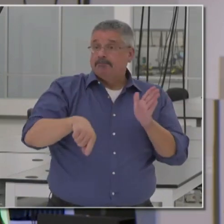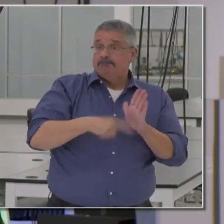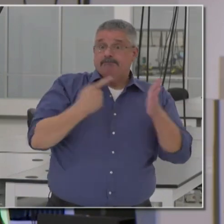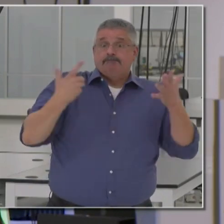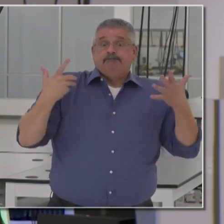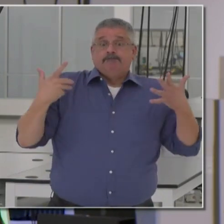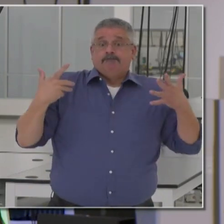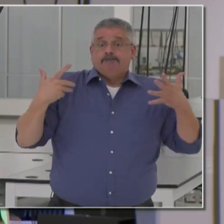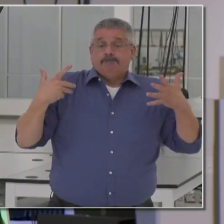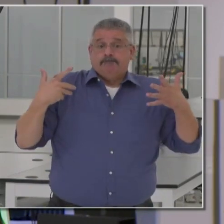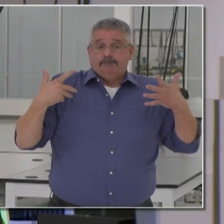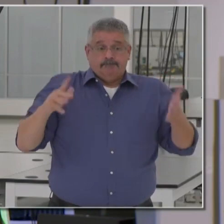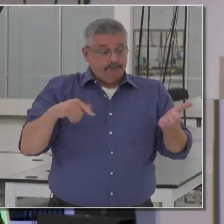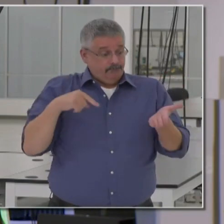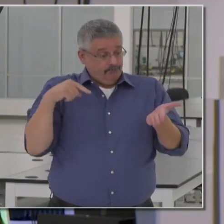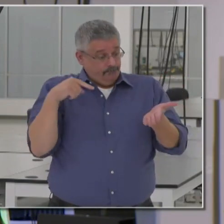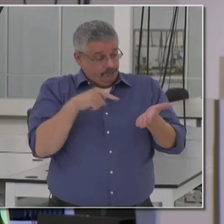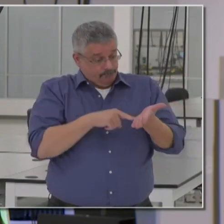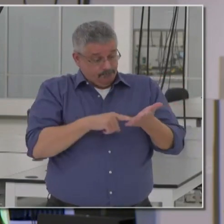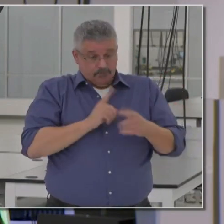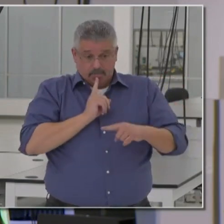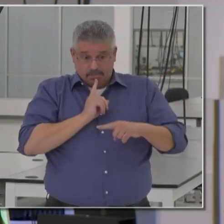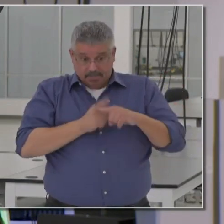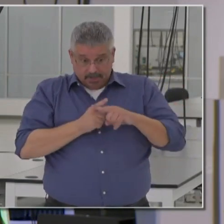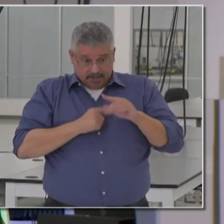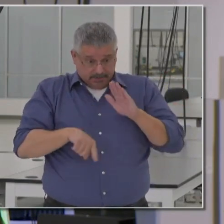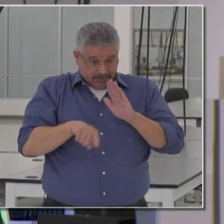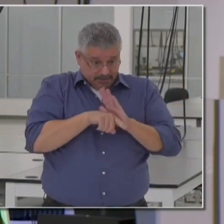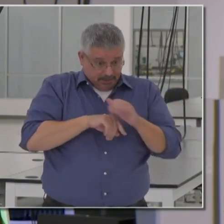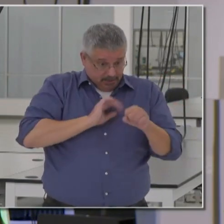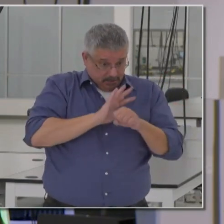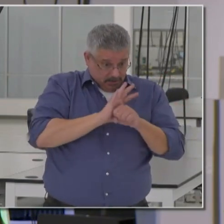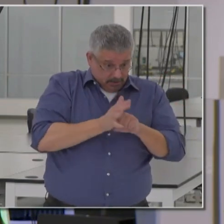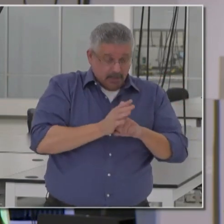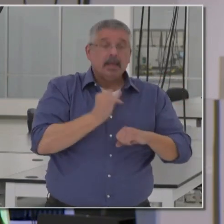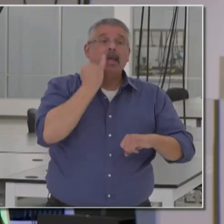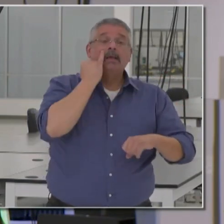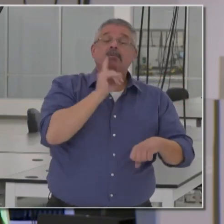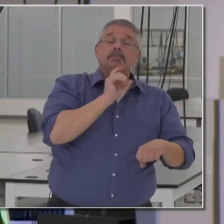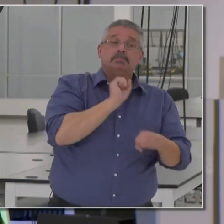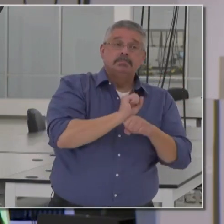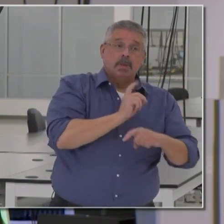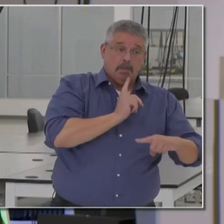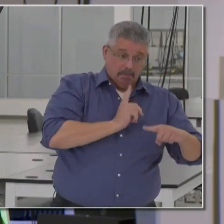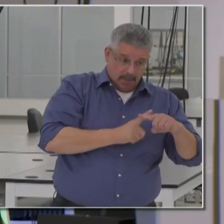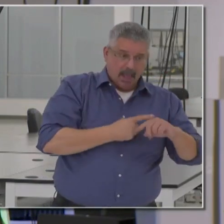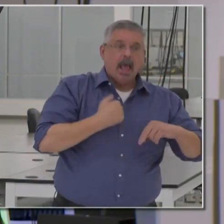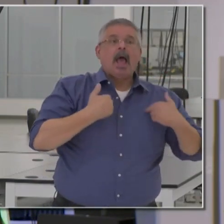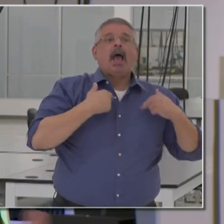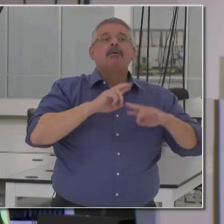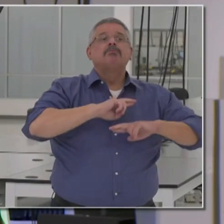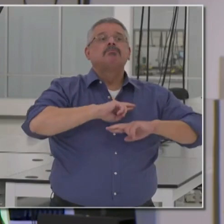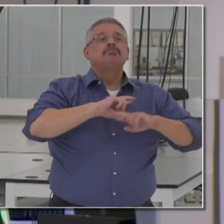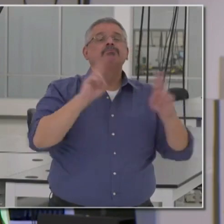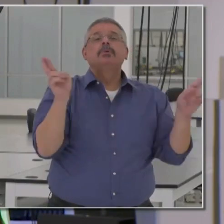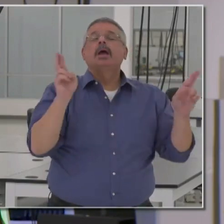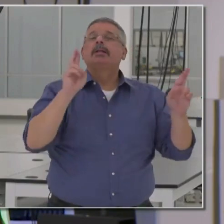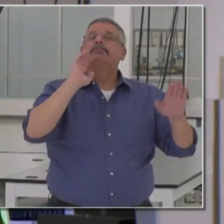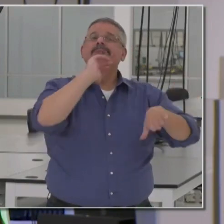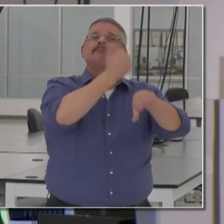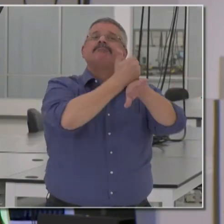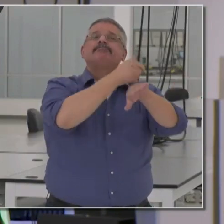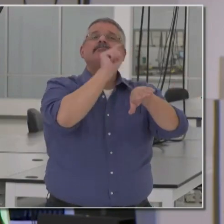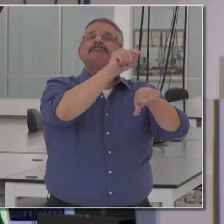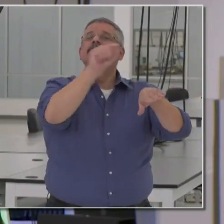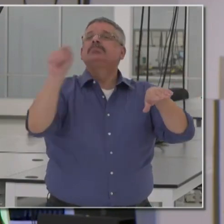we determine positive or negative, if it's positive, we have protocols that are also part of our systemic